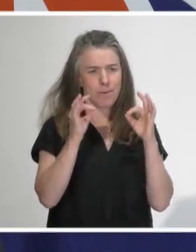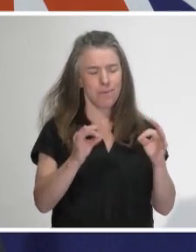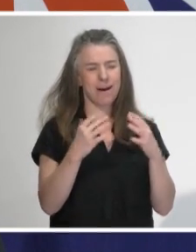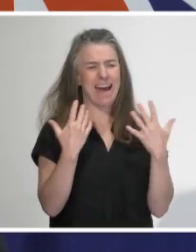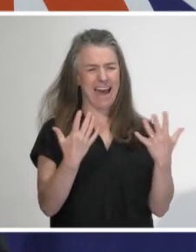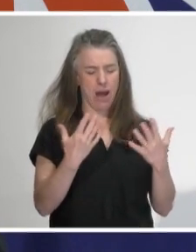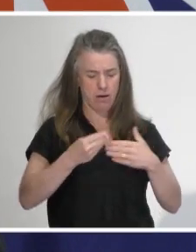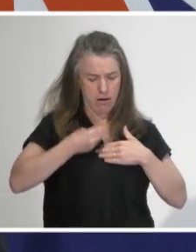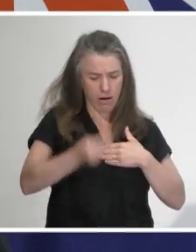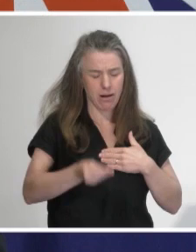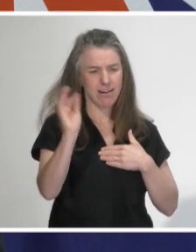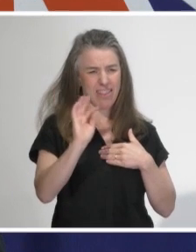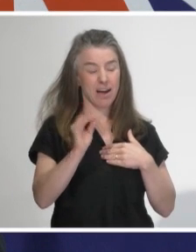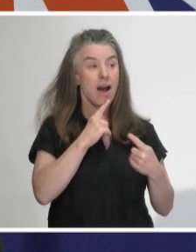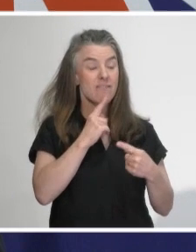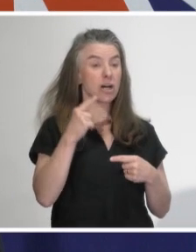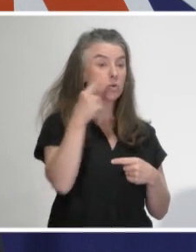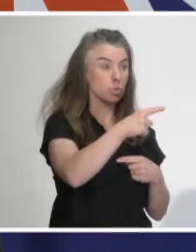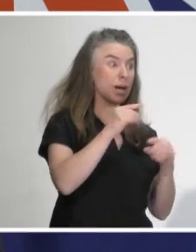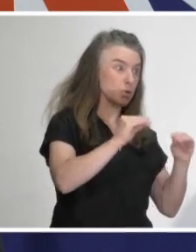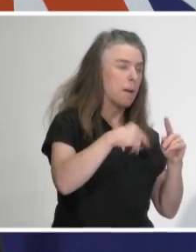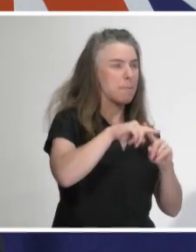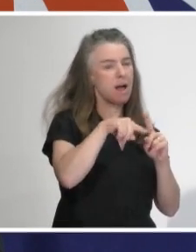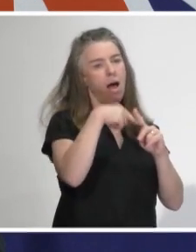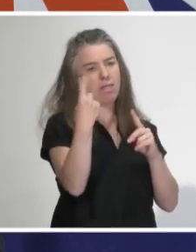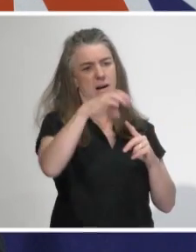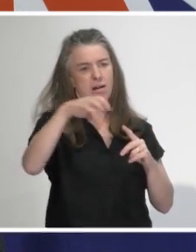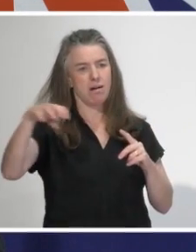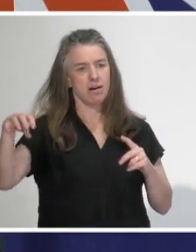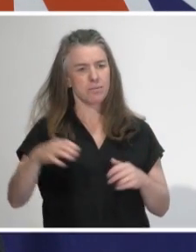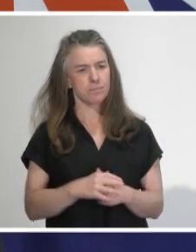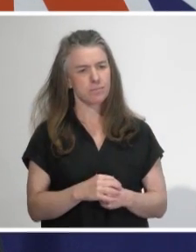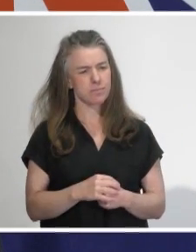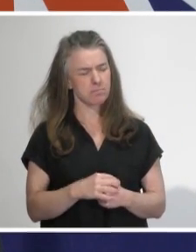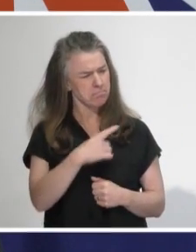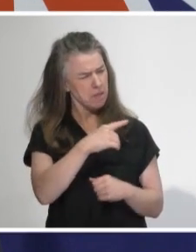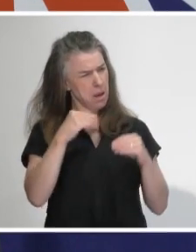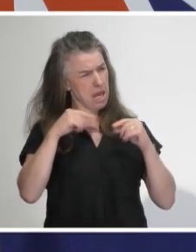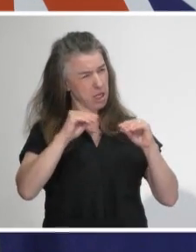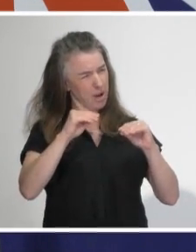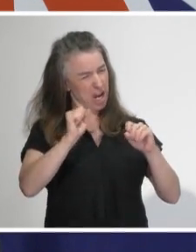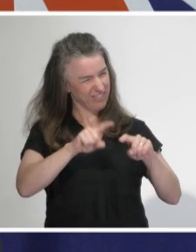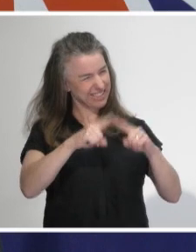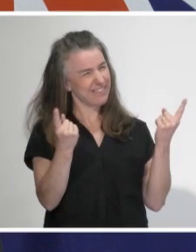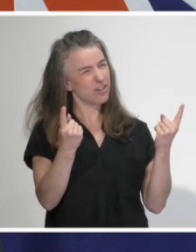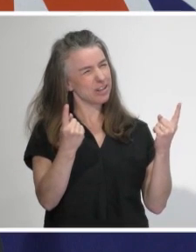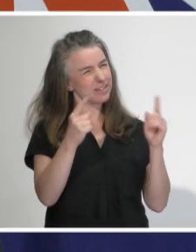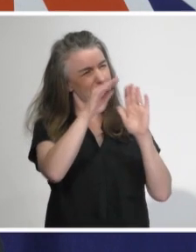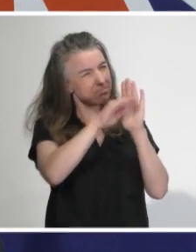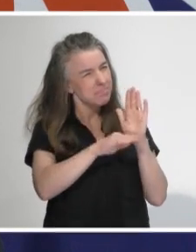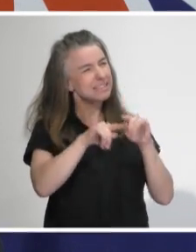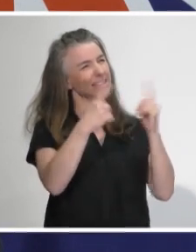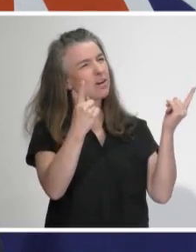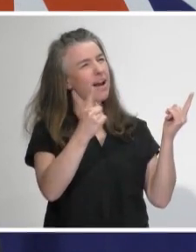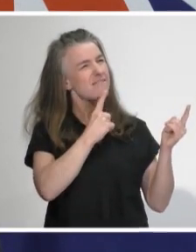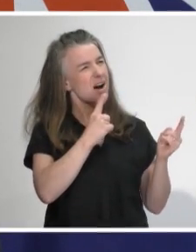that advice is going not just to education but to all government sectors. There's a specific set of advice, you know, at what